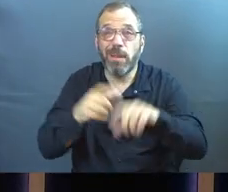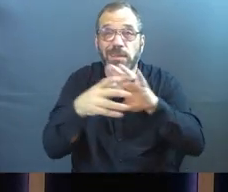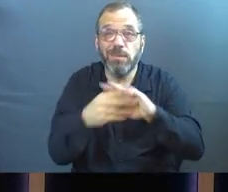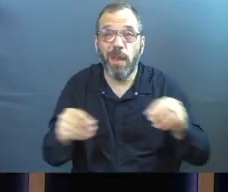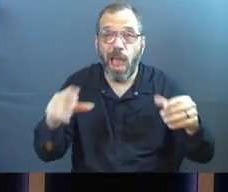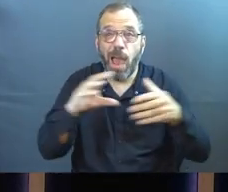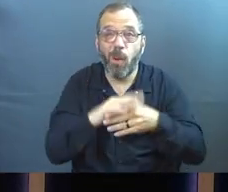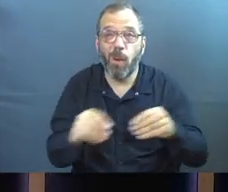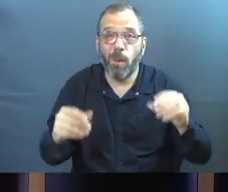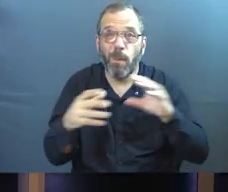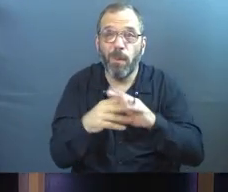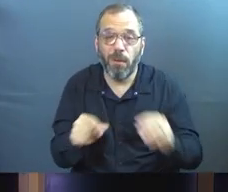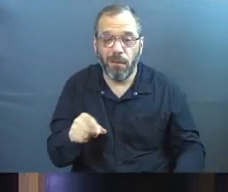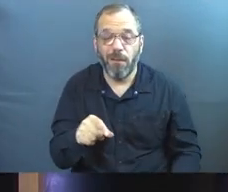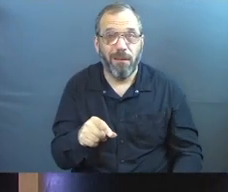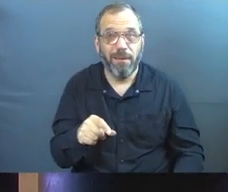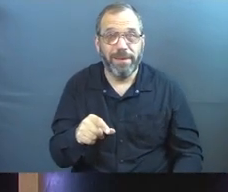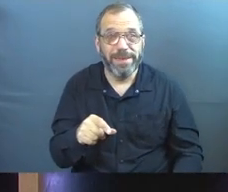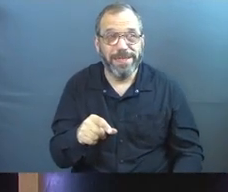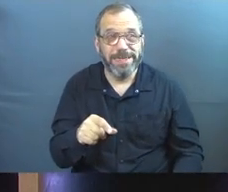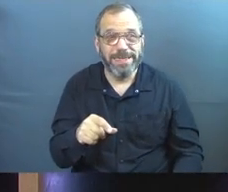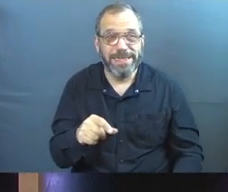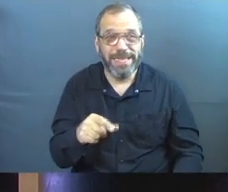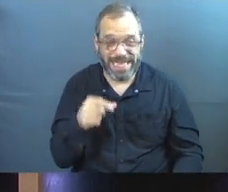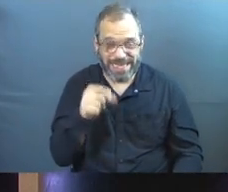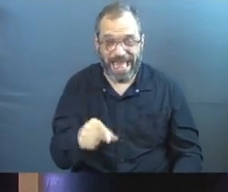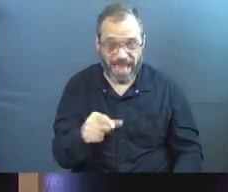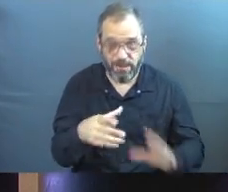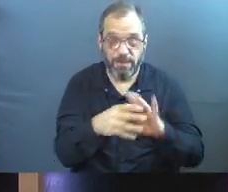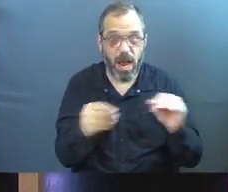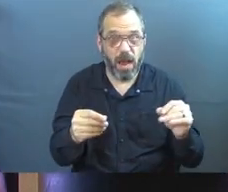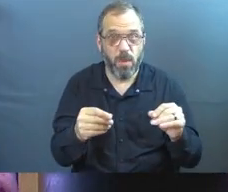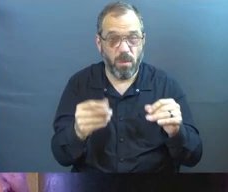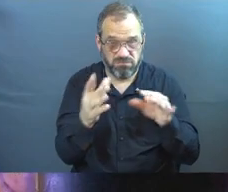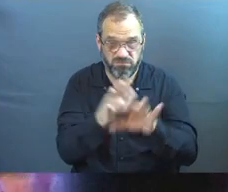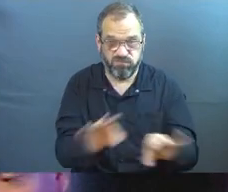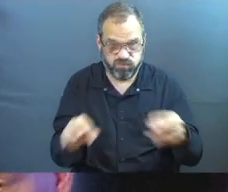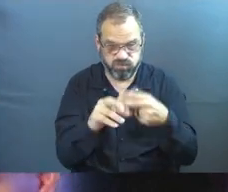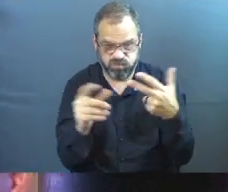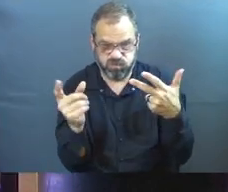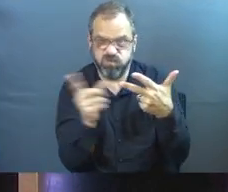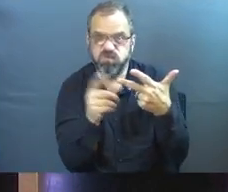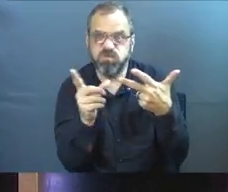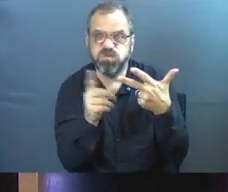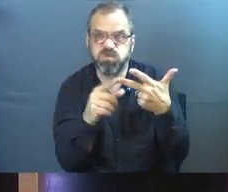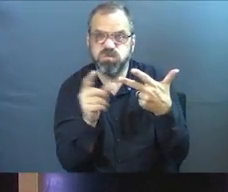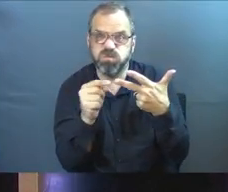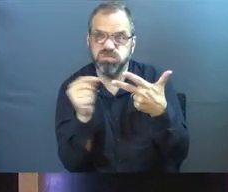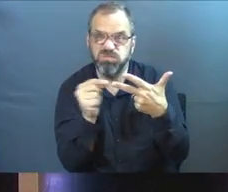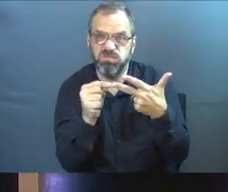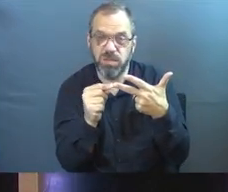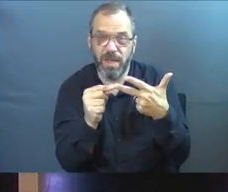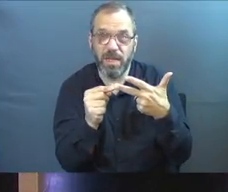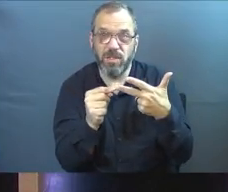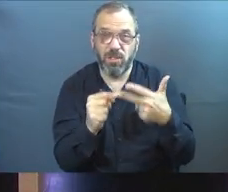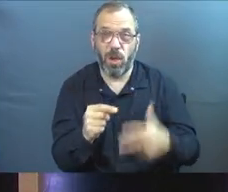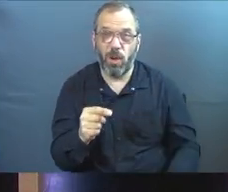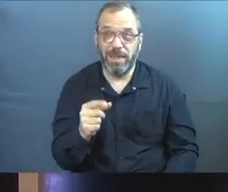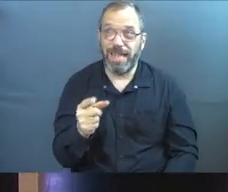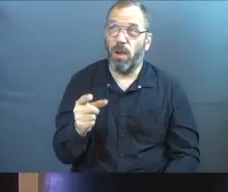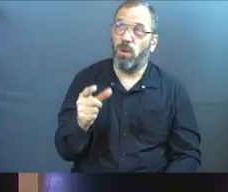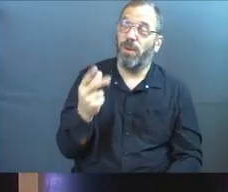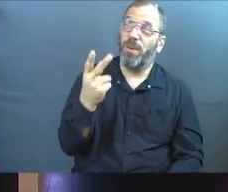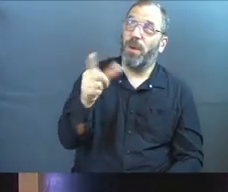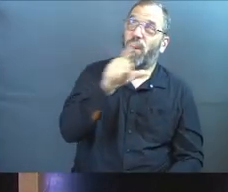on it. And it's, it's kind of the big thrust of that parable. And so when I look at the Lord of